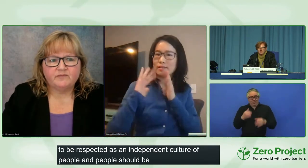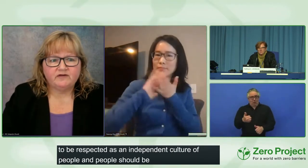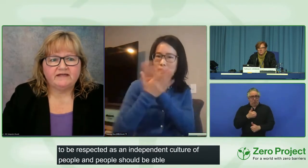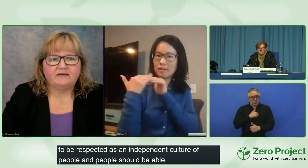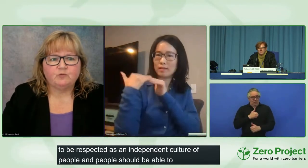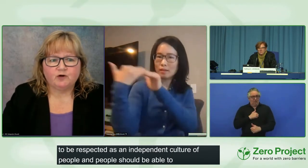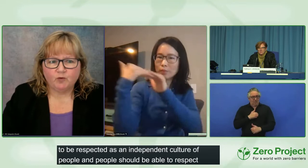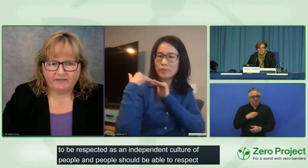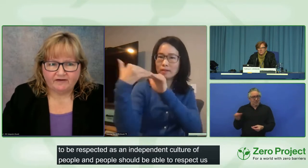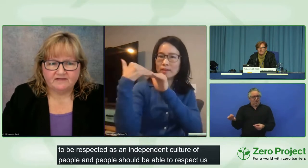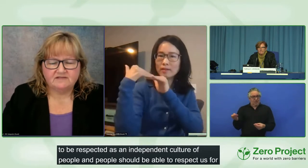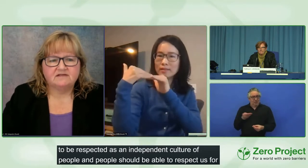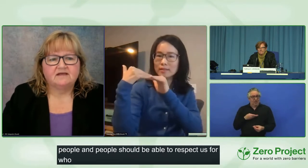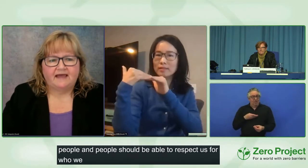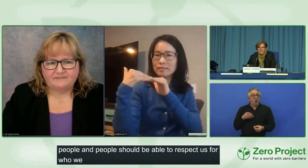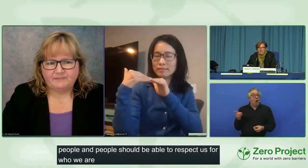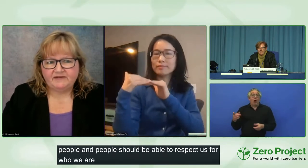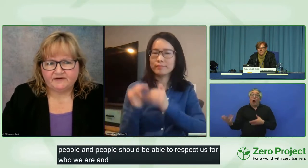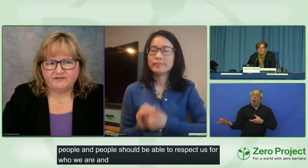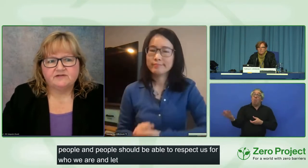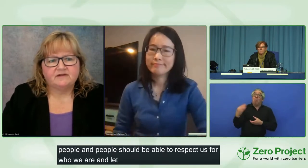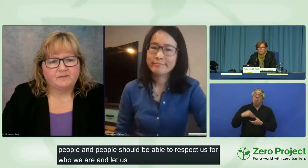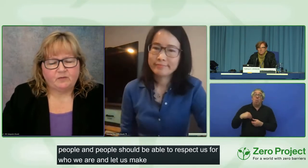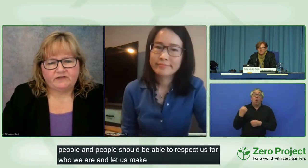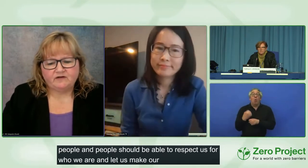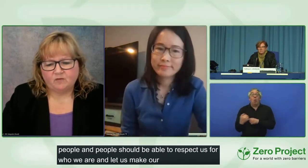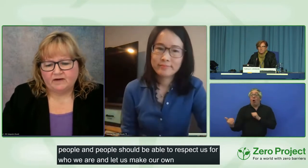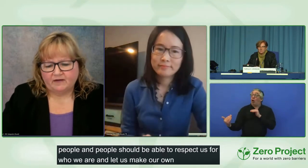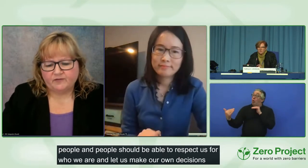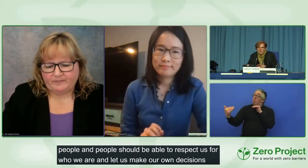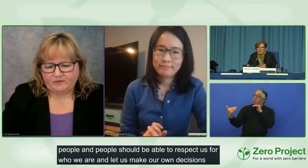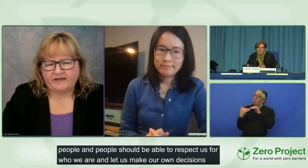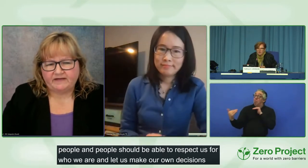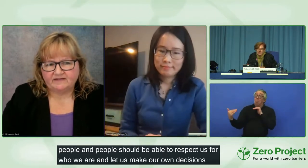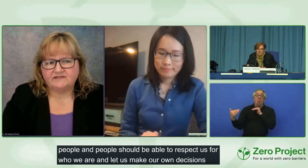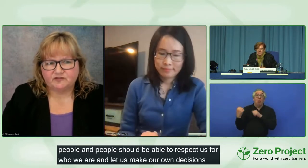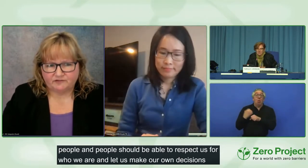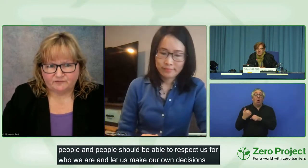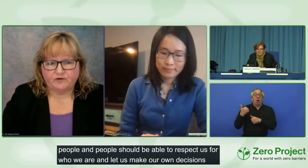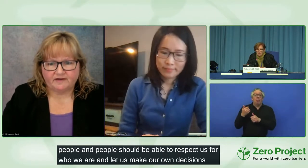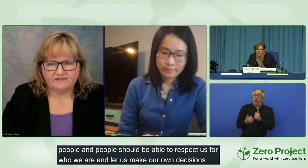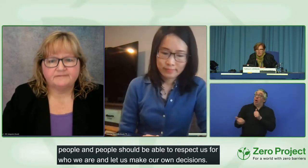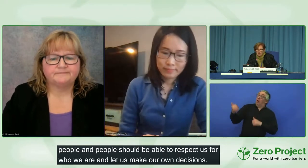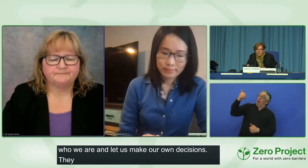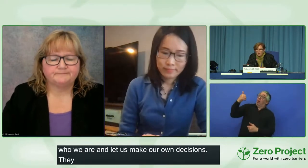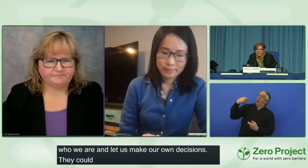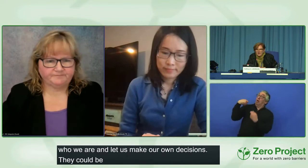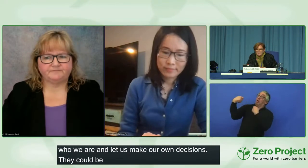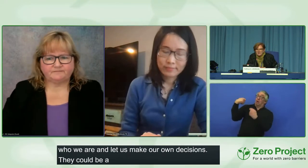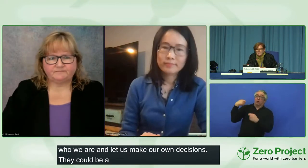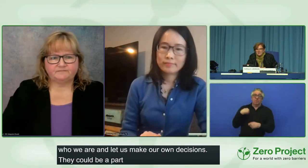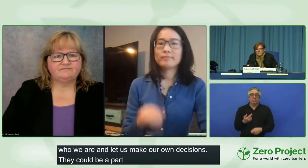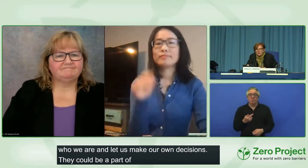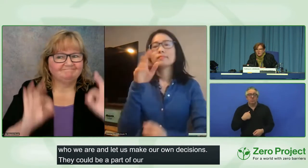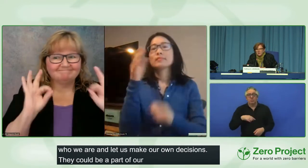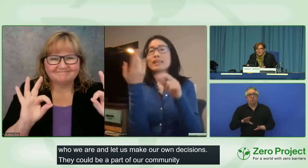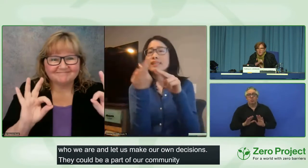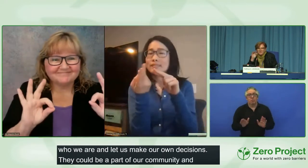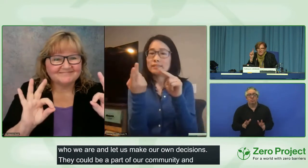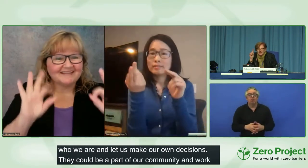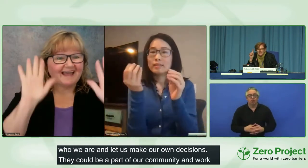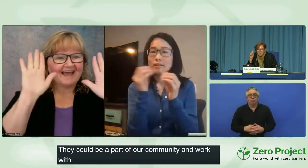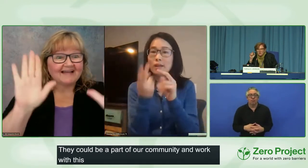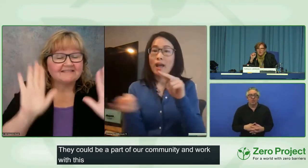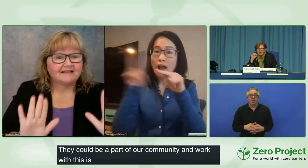a part of our community and work with us as peers, but we don't want other people making decisions for us. OK, excellent. One